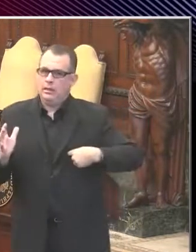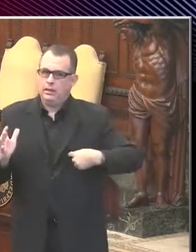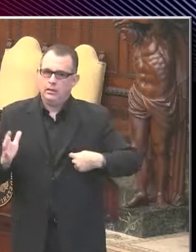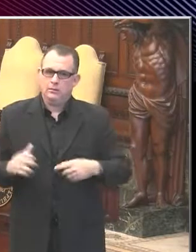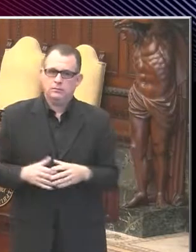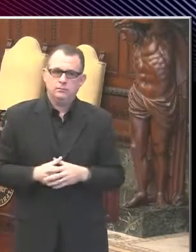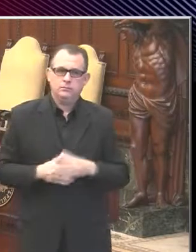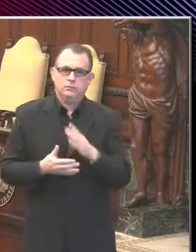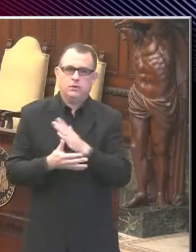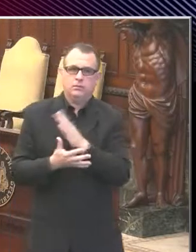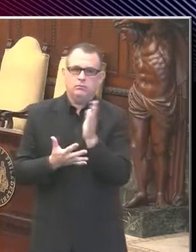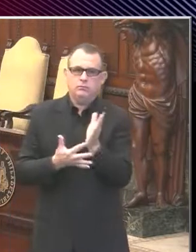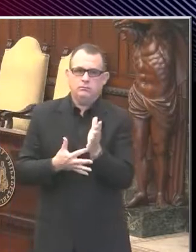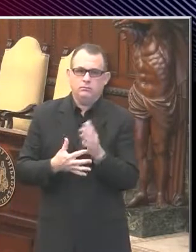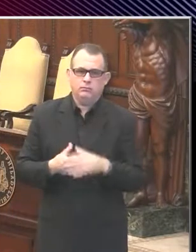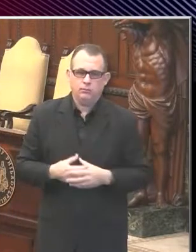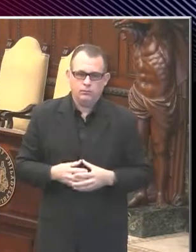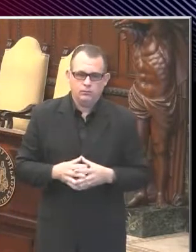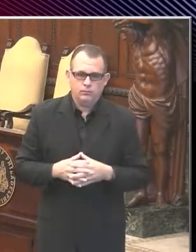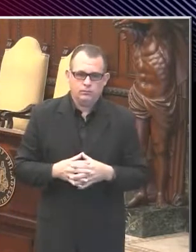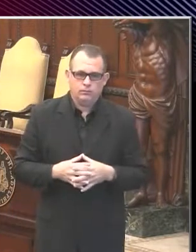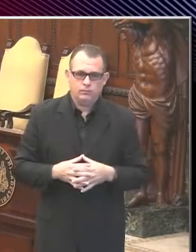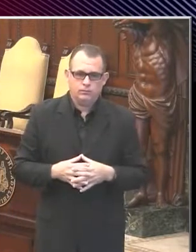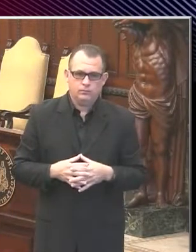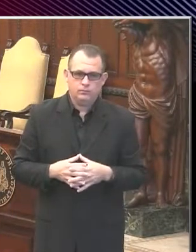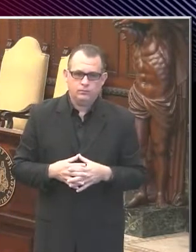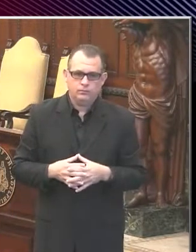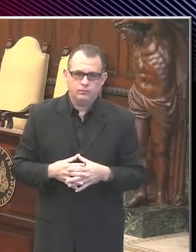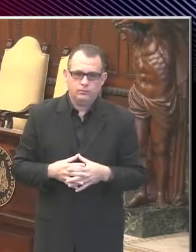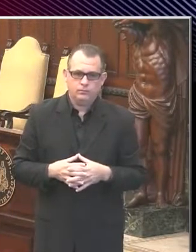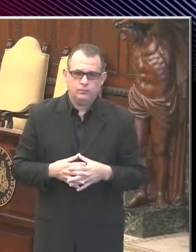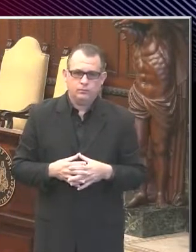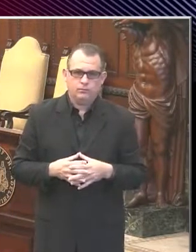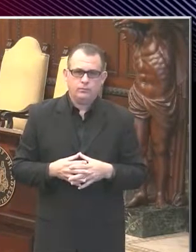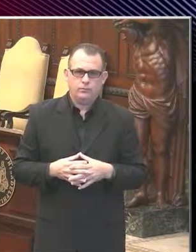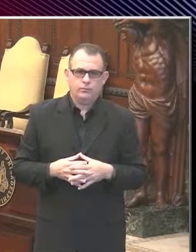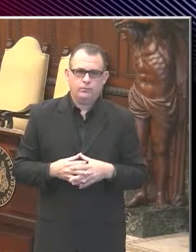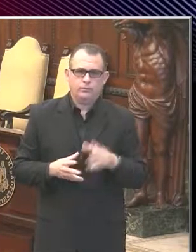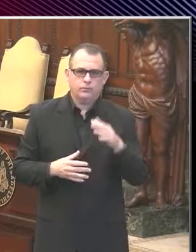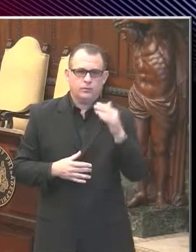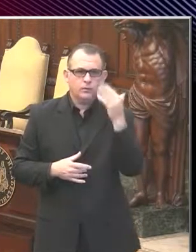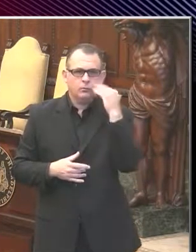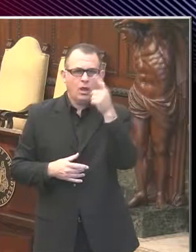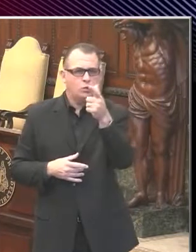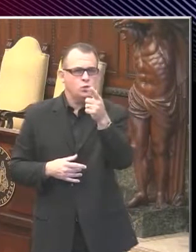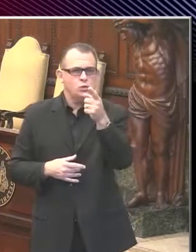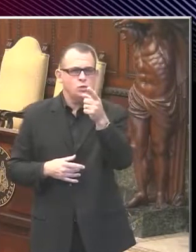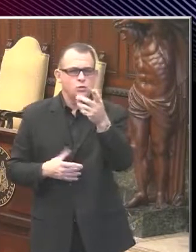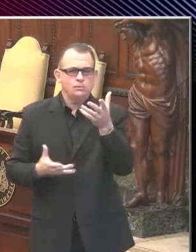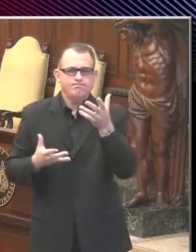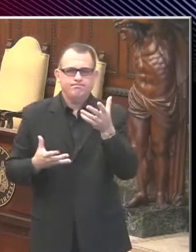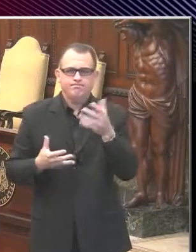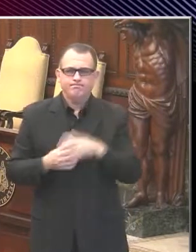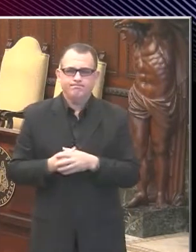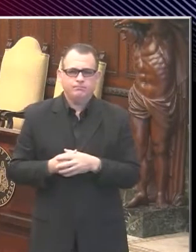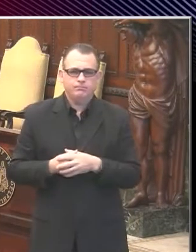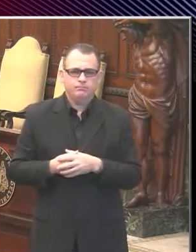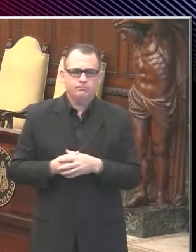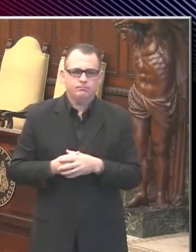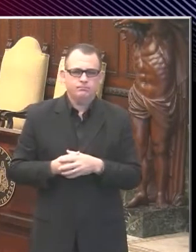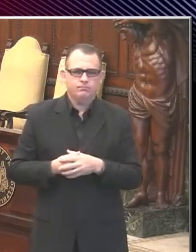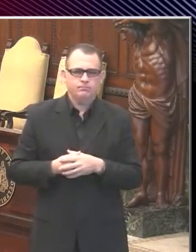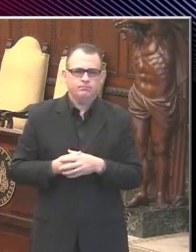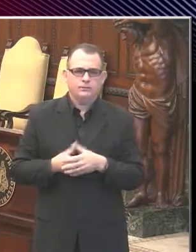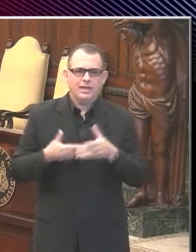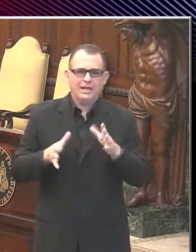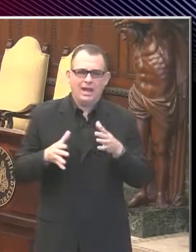why did you allow Chief Inspector Wilson to take